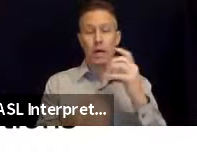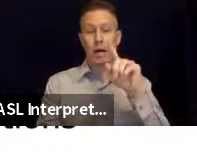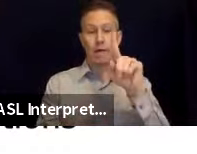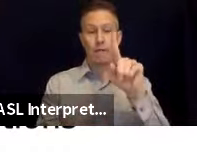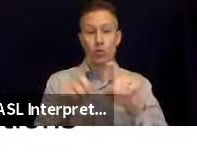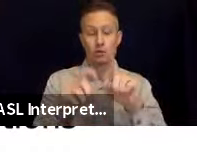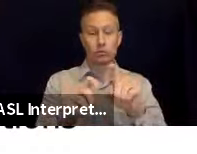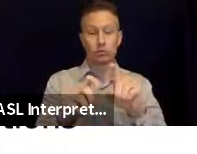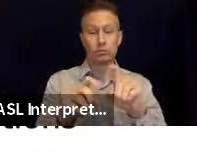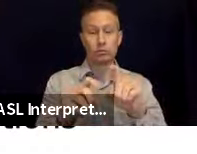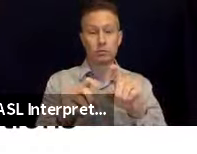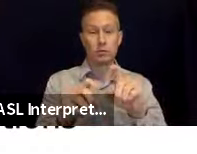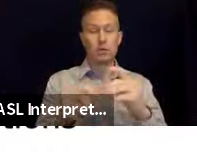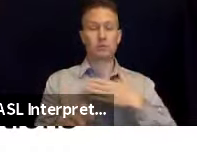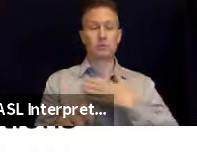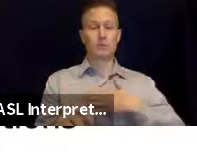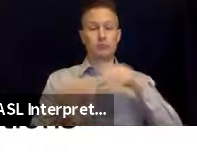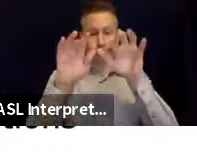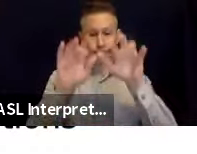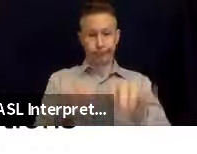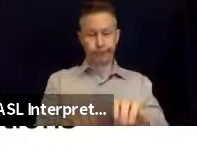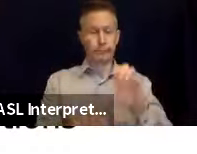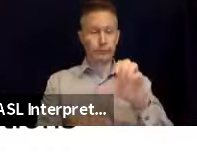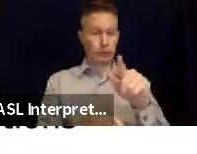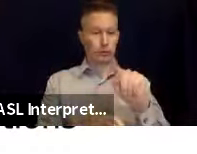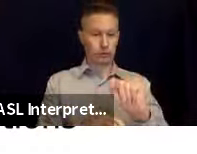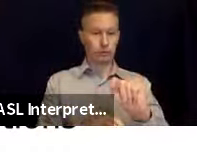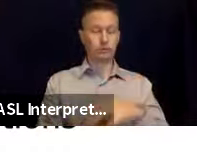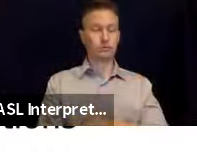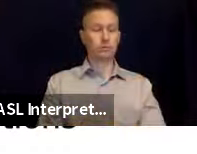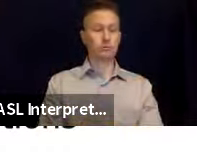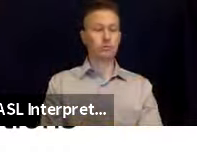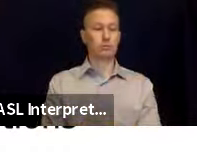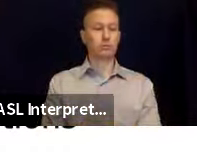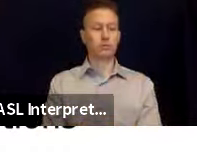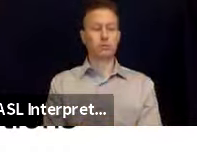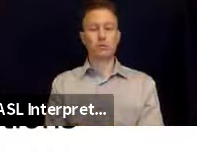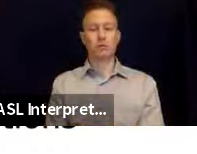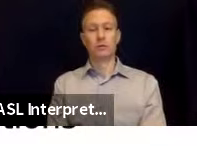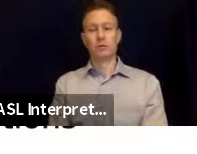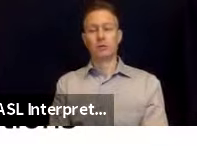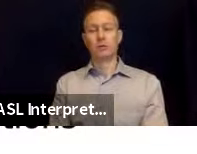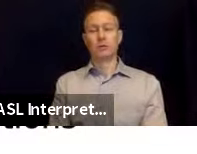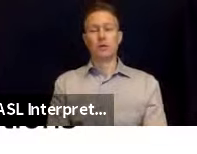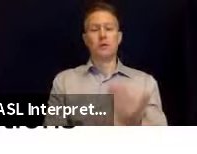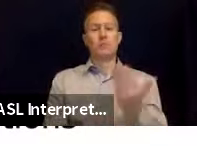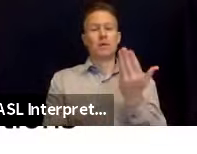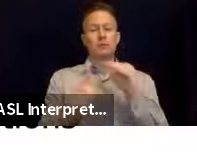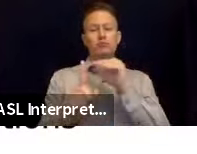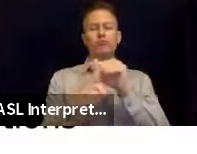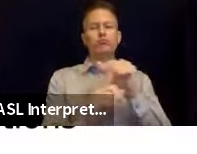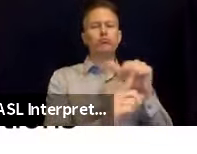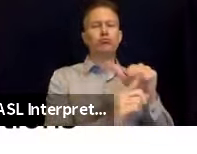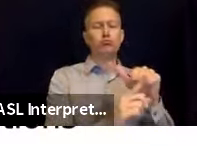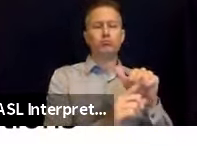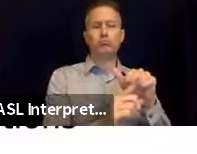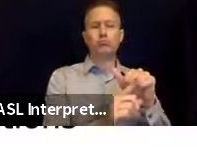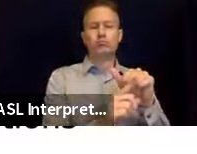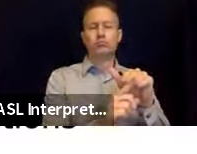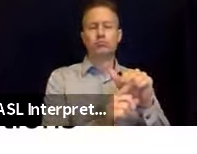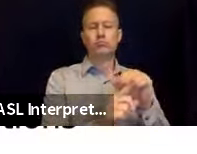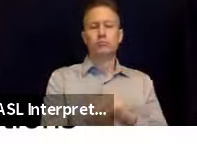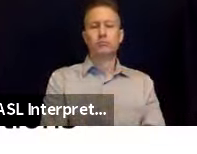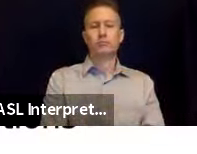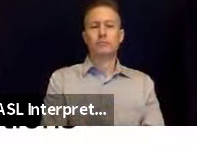do put them into the chat. And we probably should remind people that I think it's